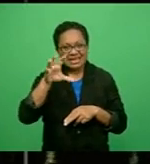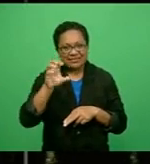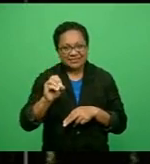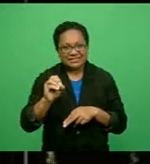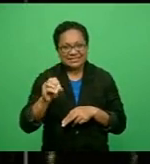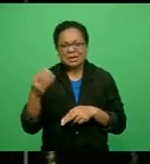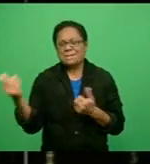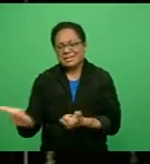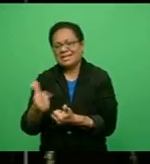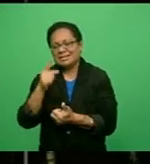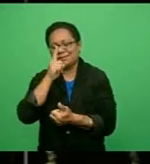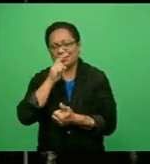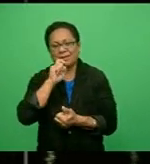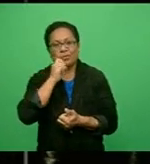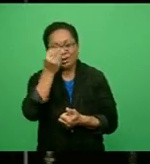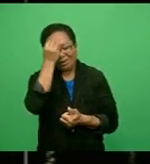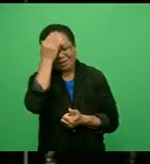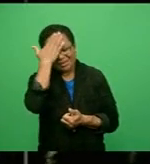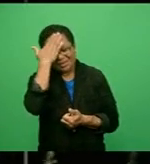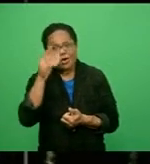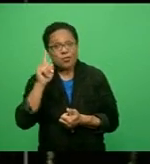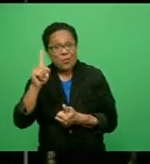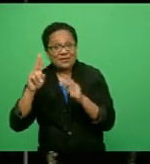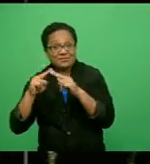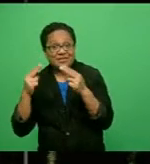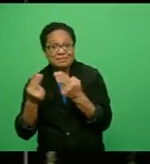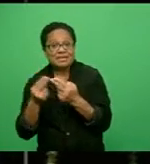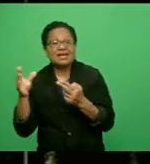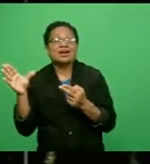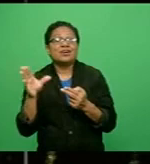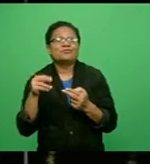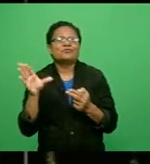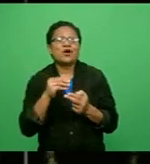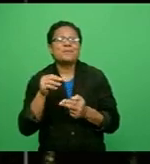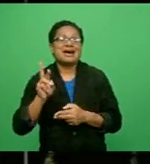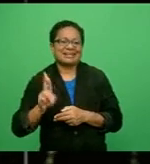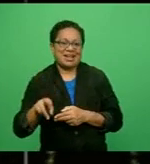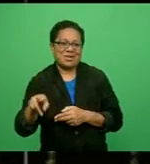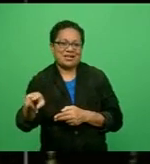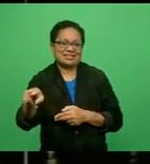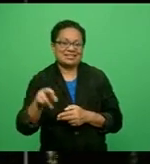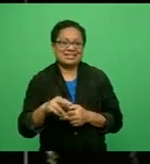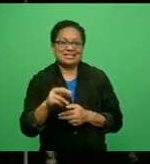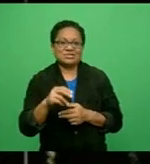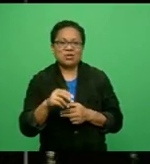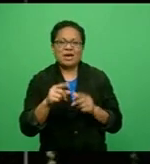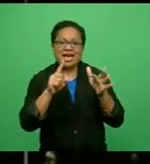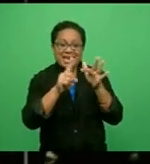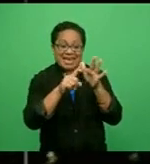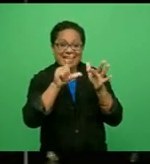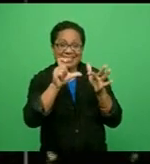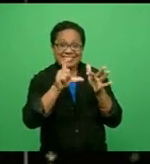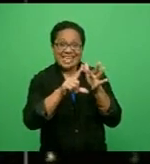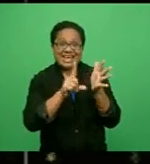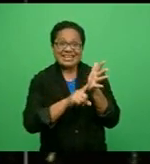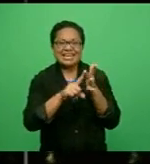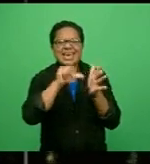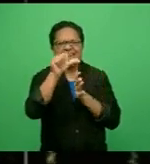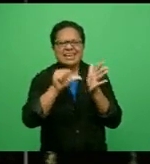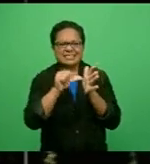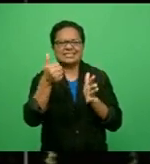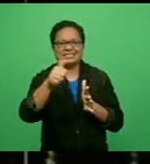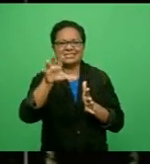place in the hearts of one particular family from Naivilada Nodo in Rewa. Six-year-old Evelyn Dimbau, a